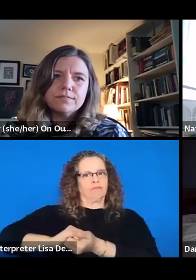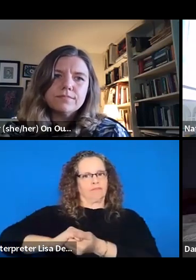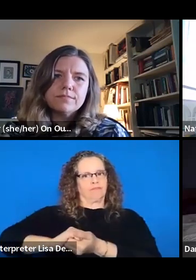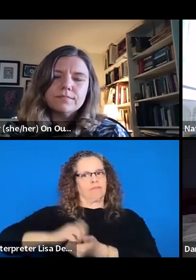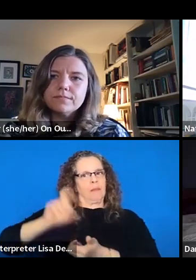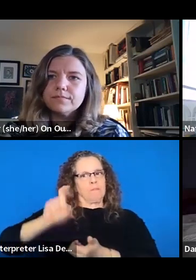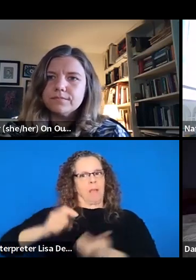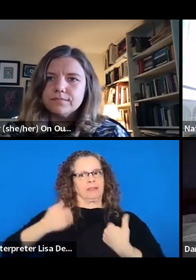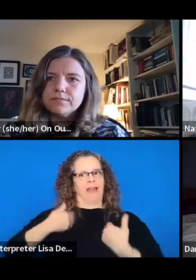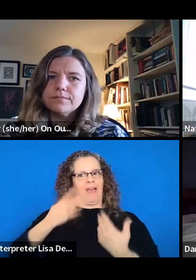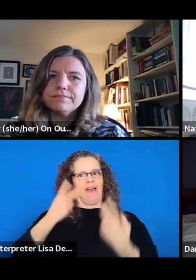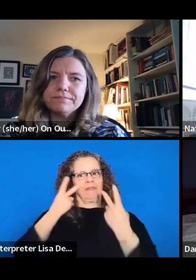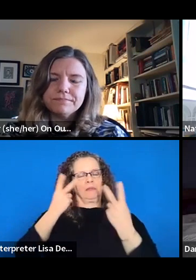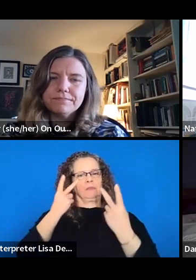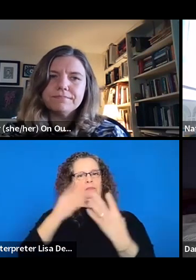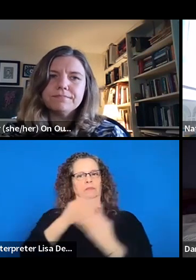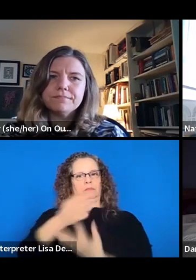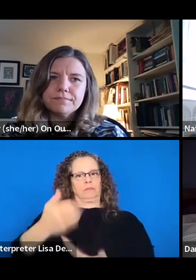Daniel was touching on.